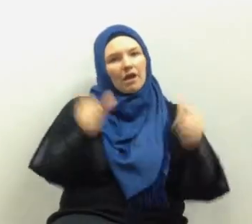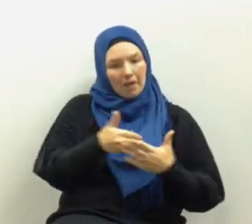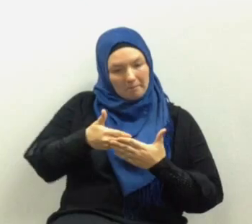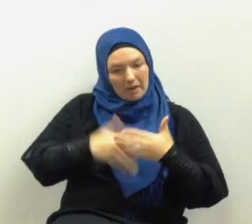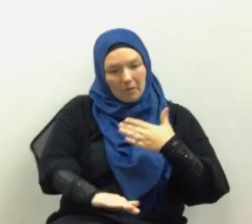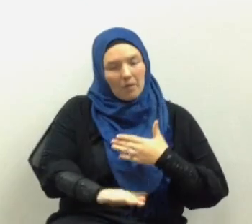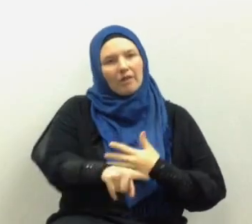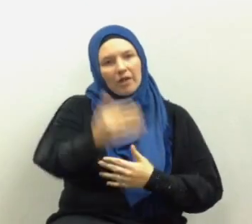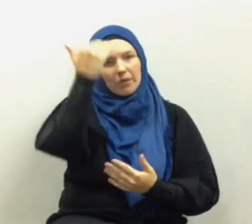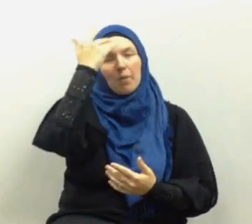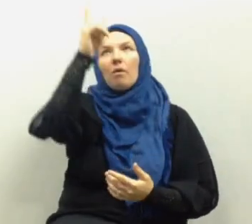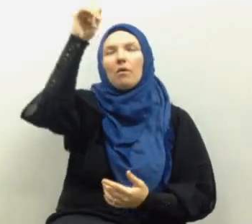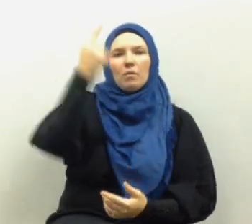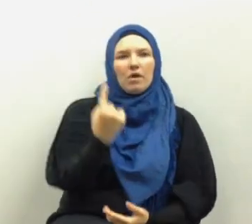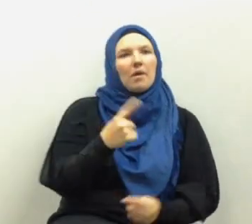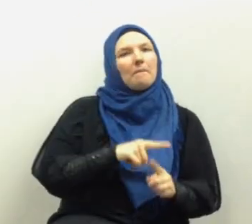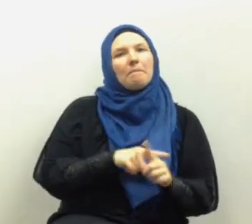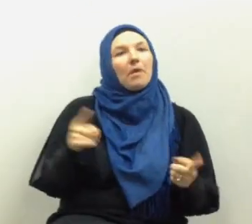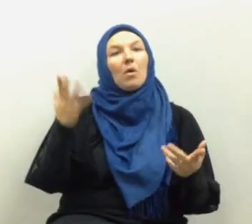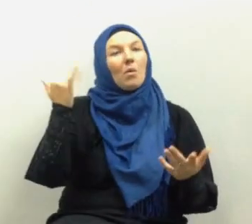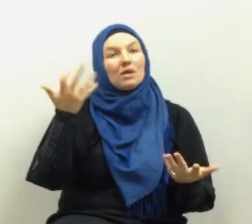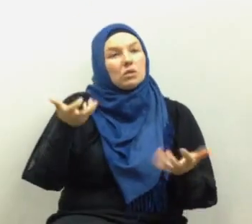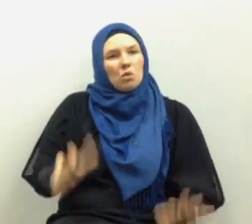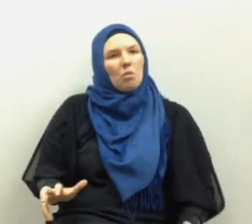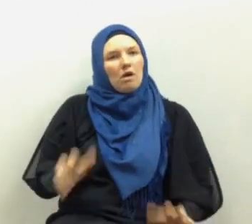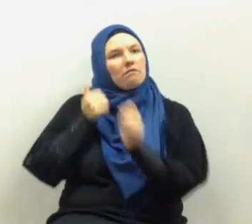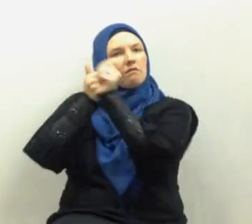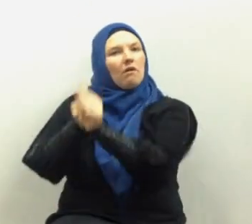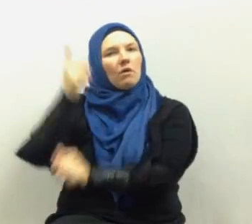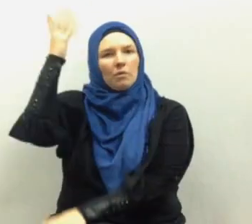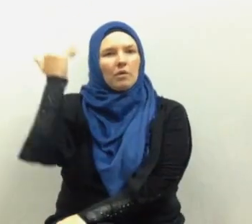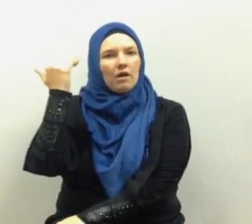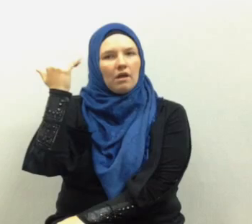creation but they denied it it